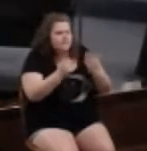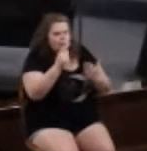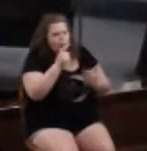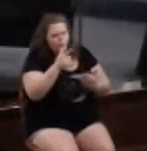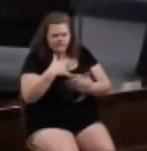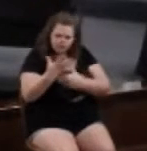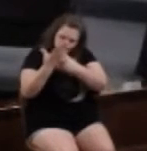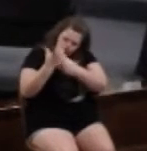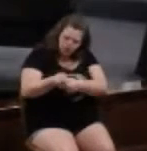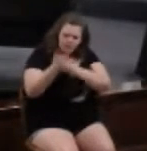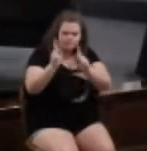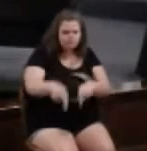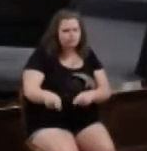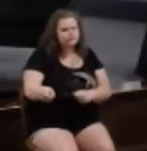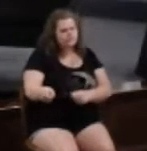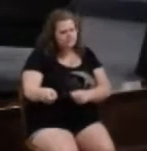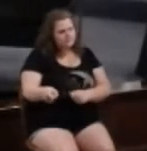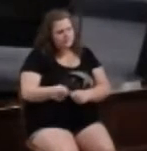trustworthy,